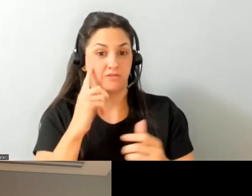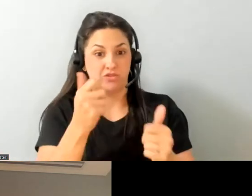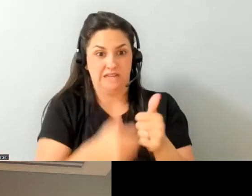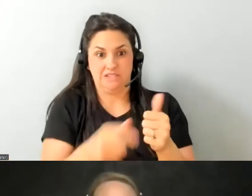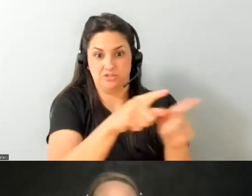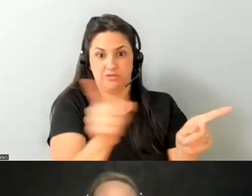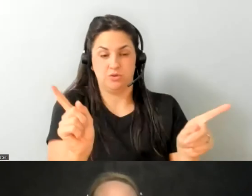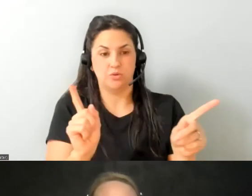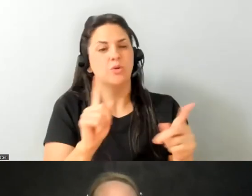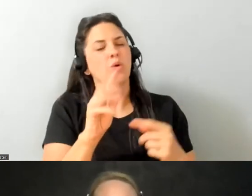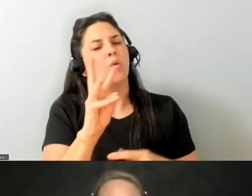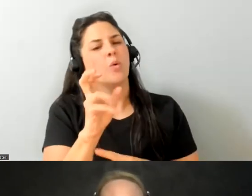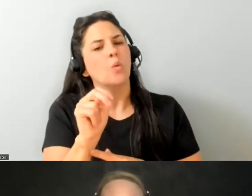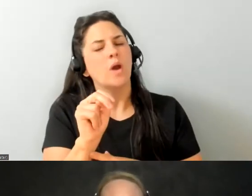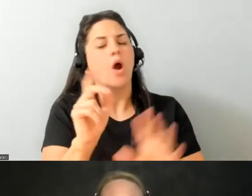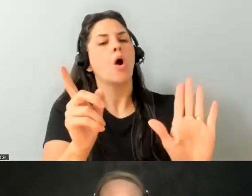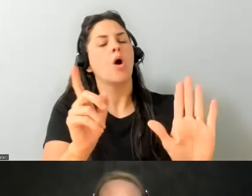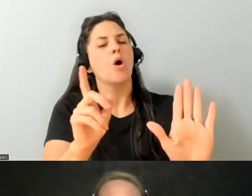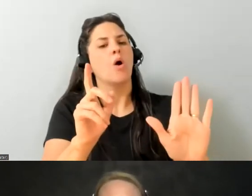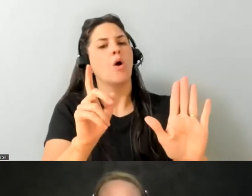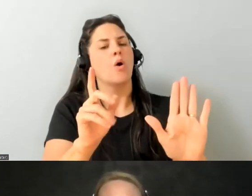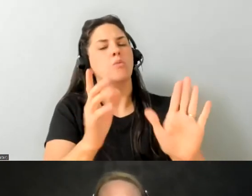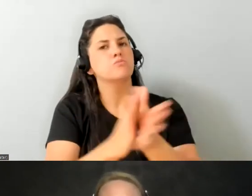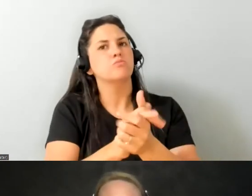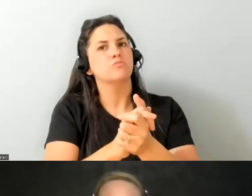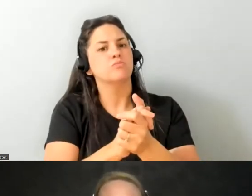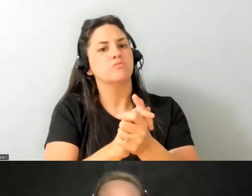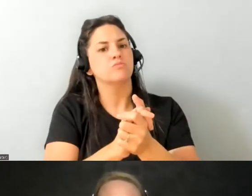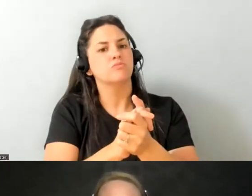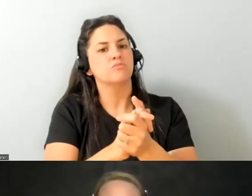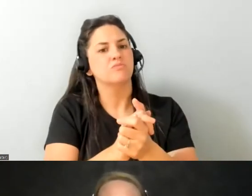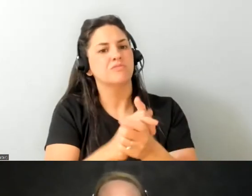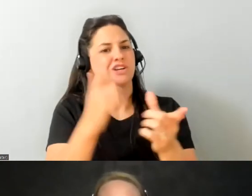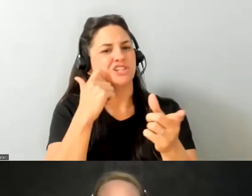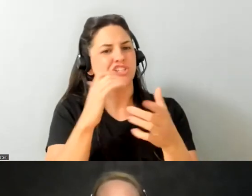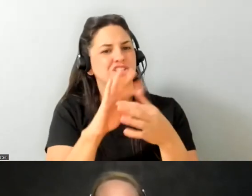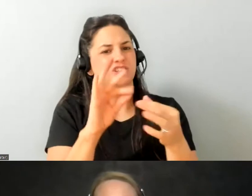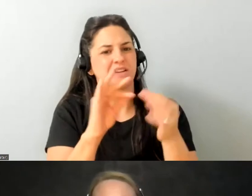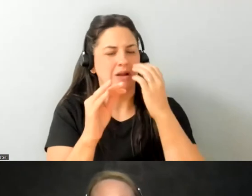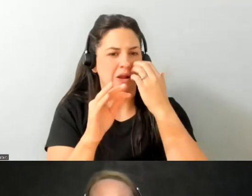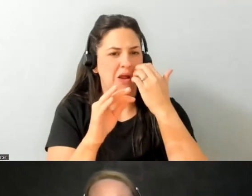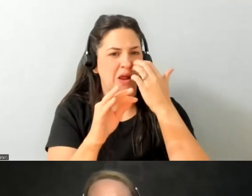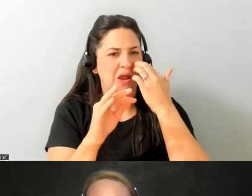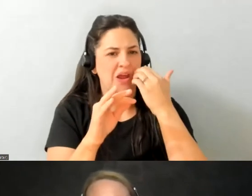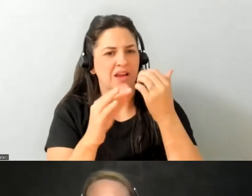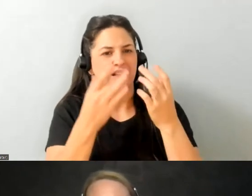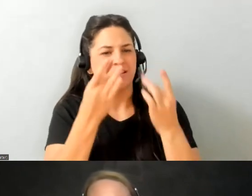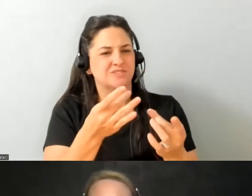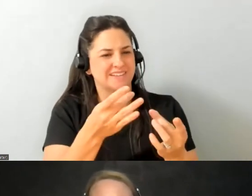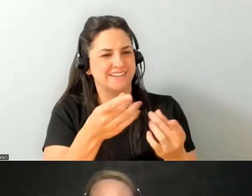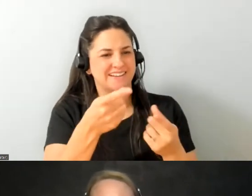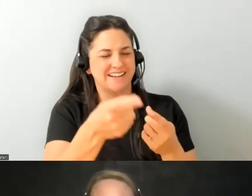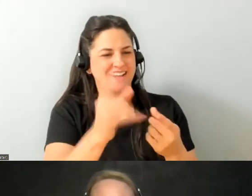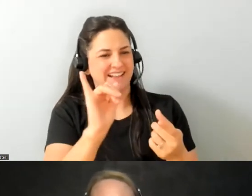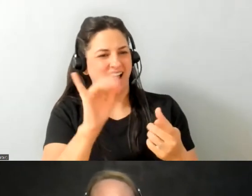where would you point people towards uh and keenan's just shared the discussions almost psychic uh